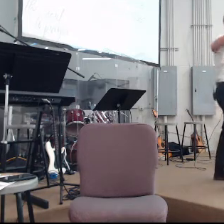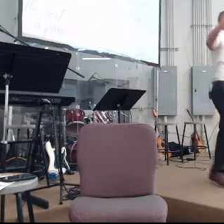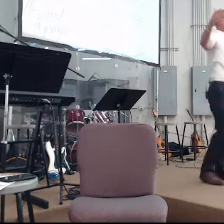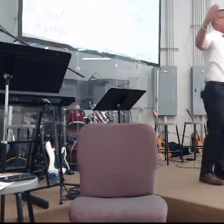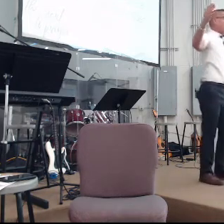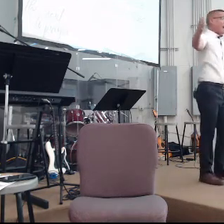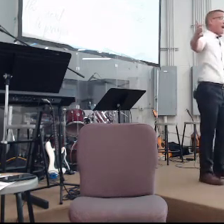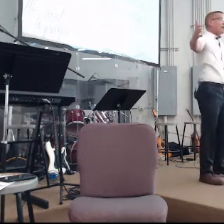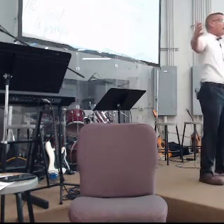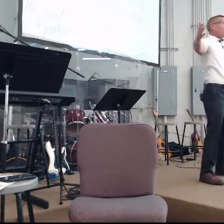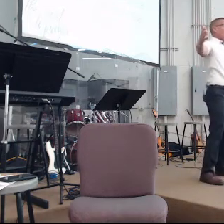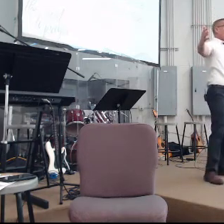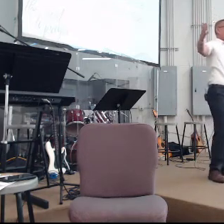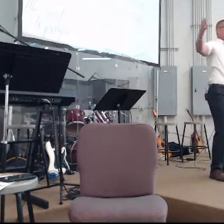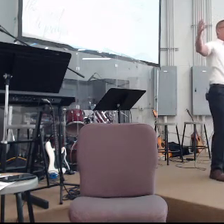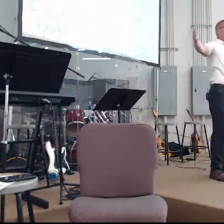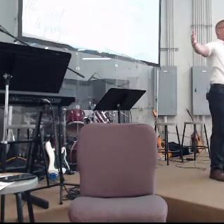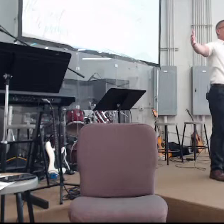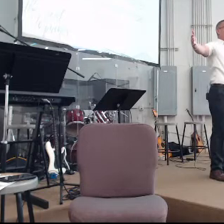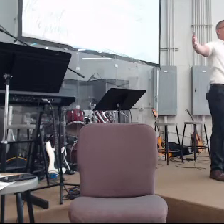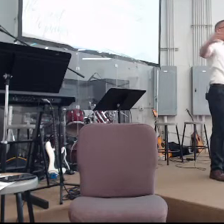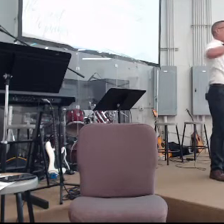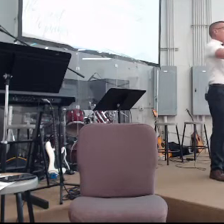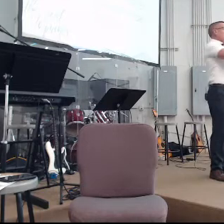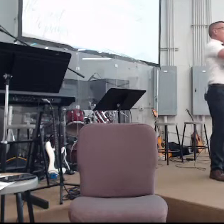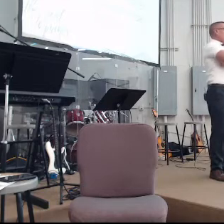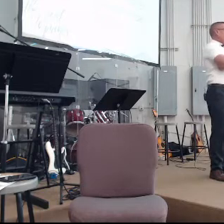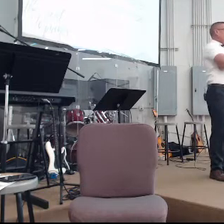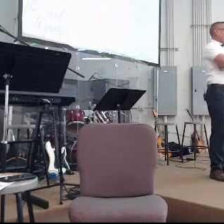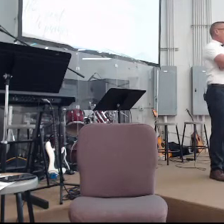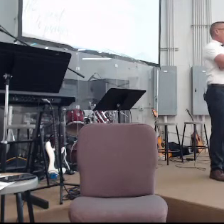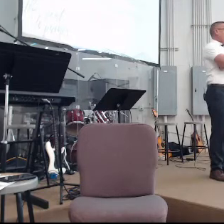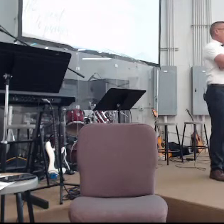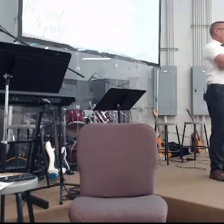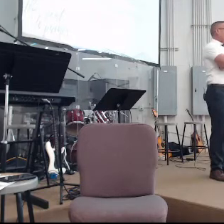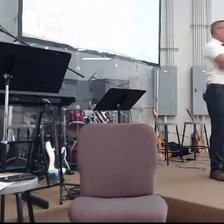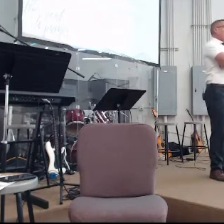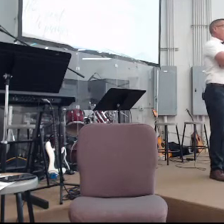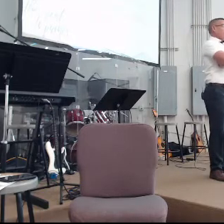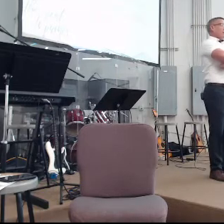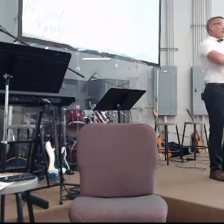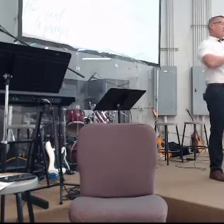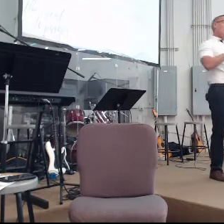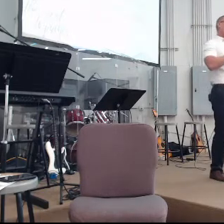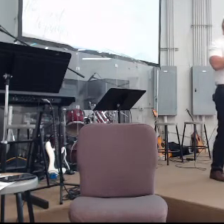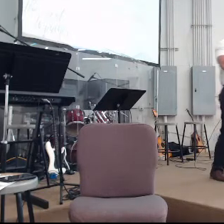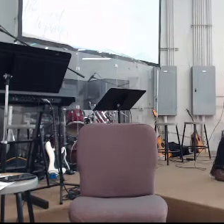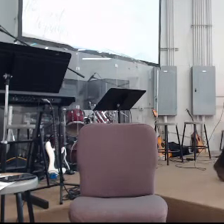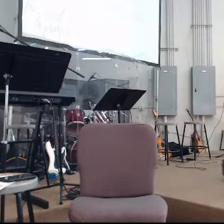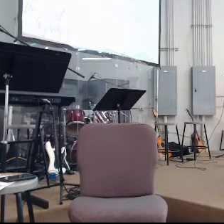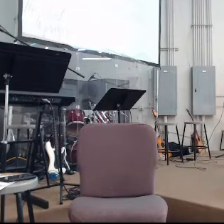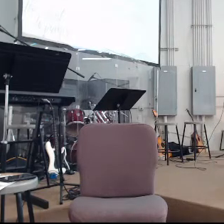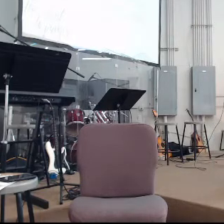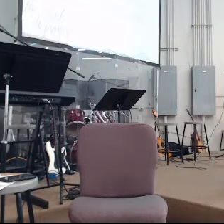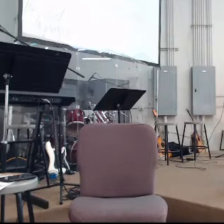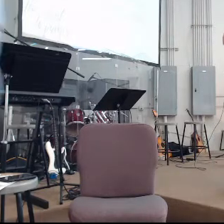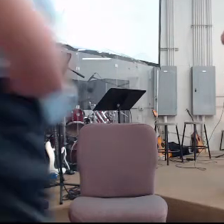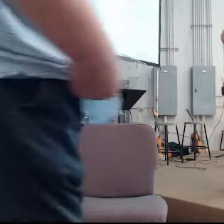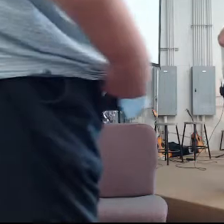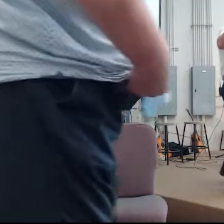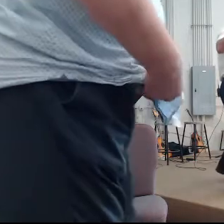come to him as a dad with his arms open wide and he's never a dad like this but doing somewhere between